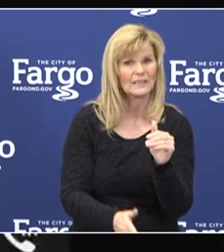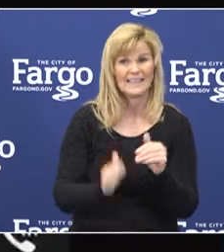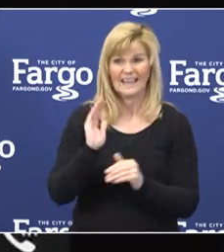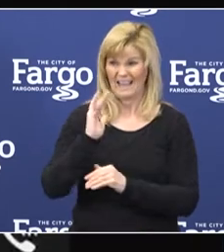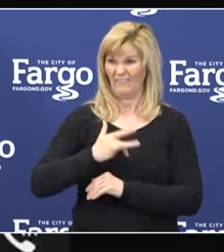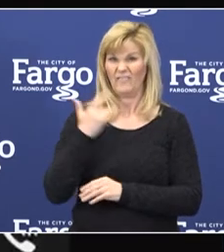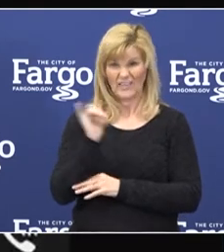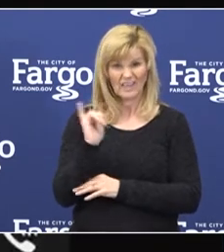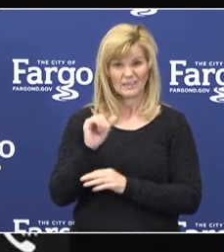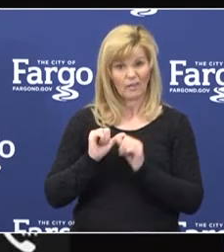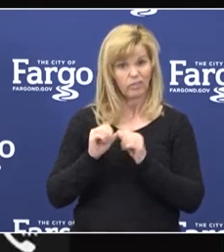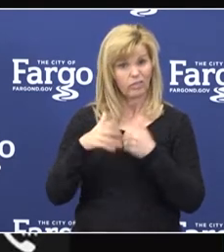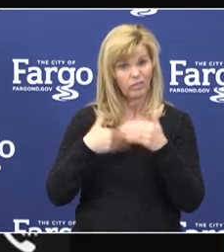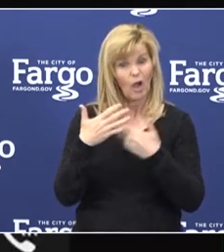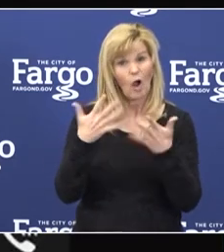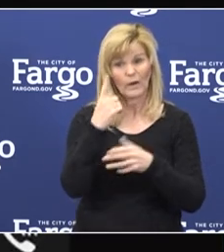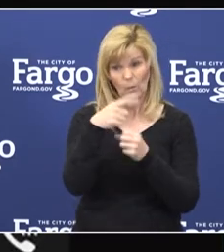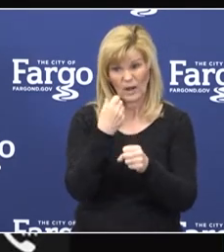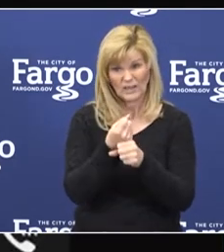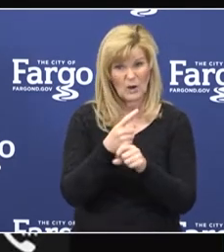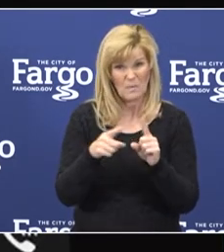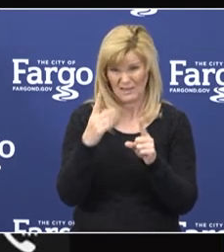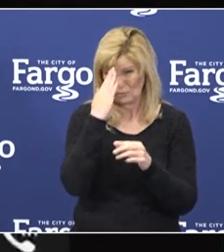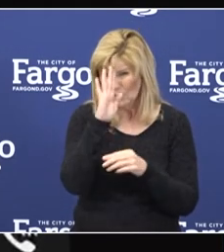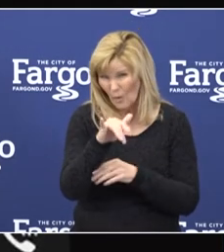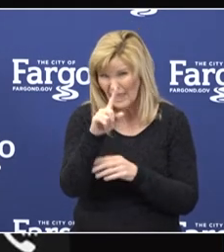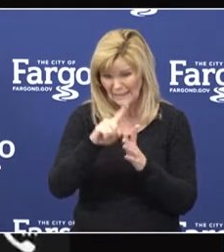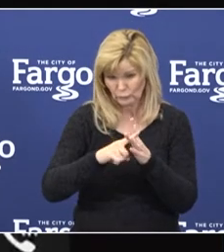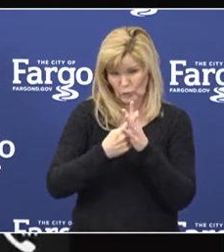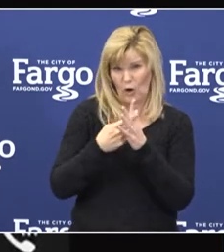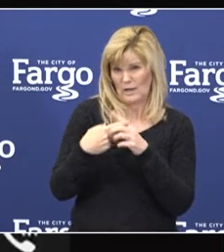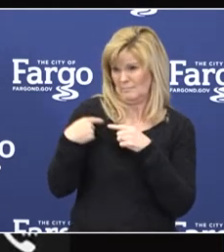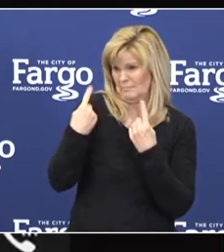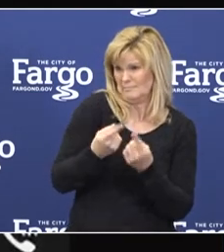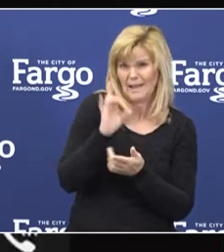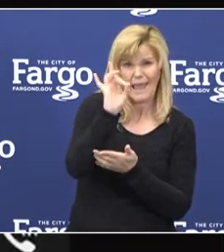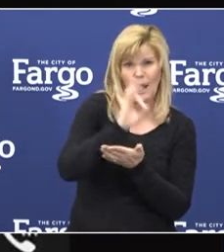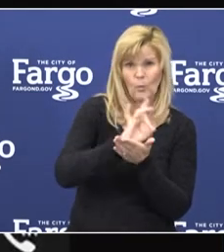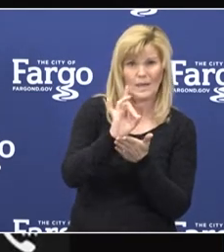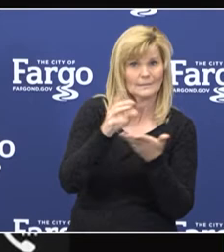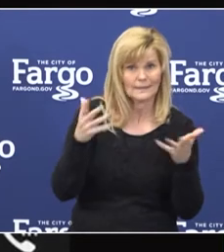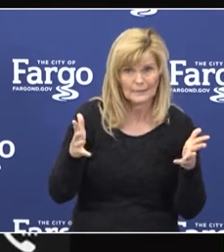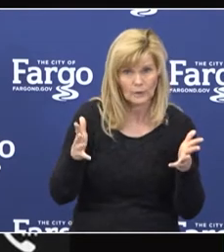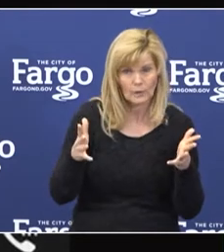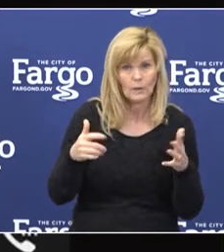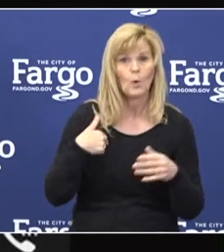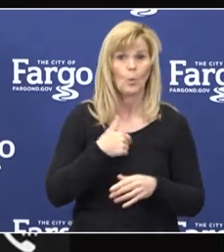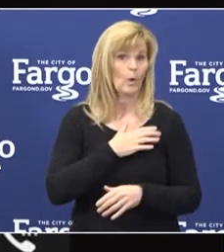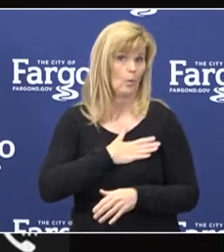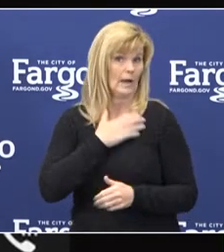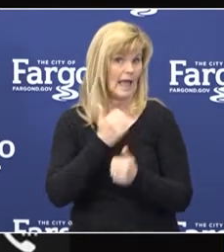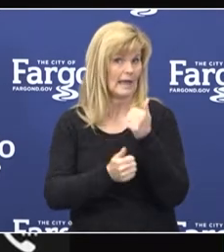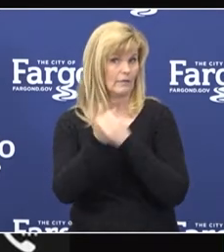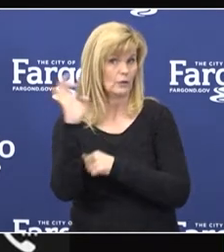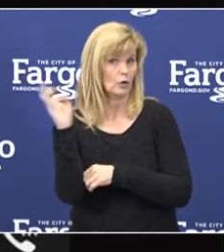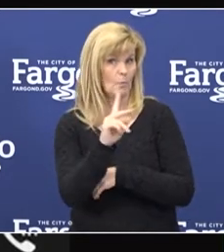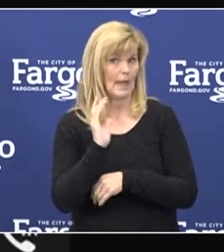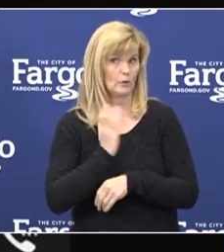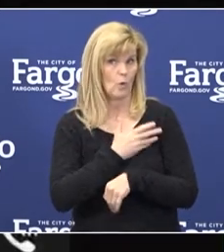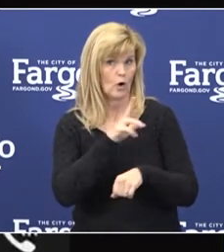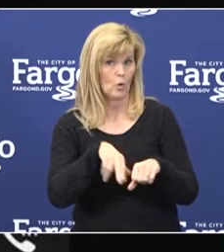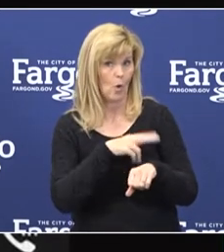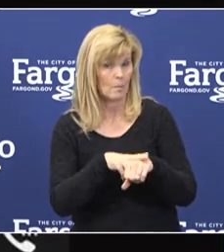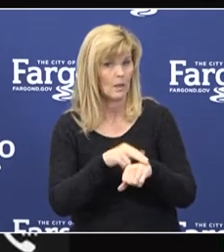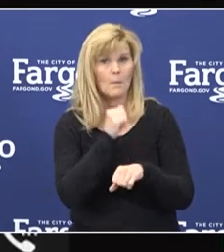year, but in reality has barely been eight weeks. We all would like things to go back to our normal, but this is not going